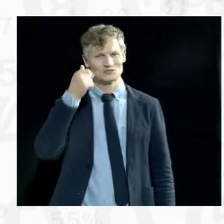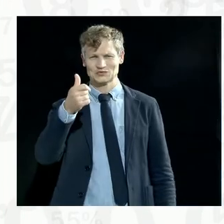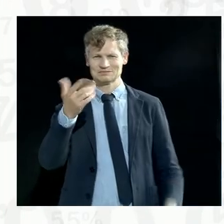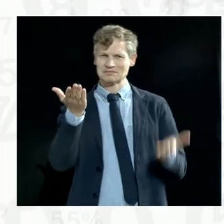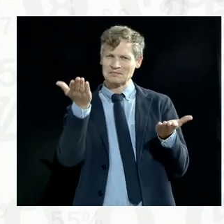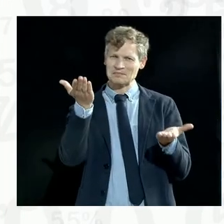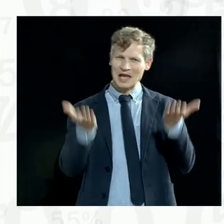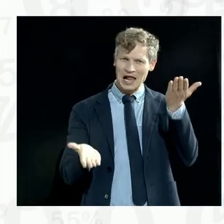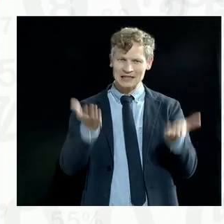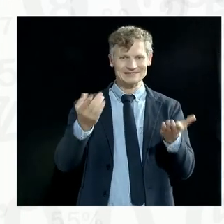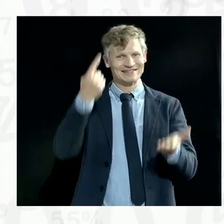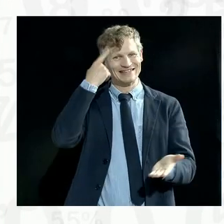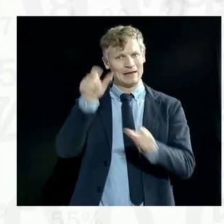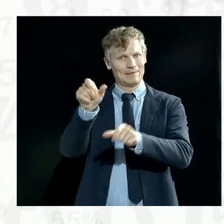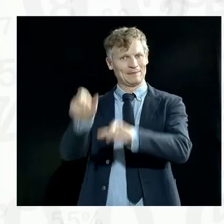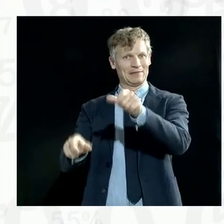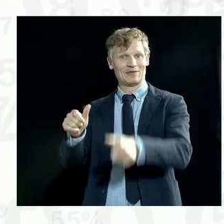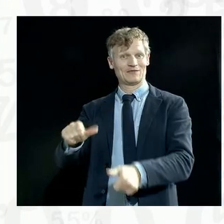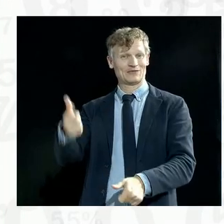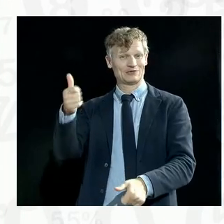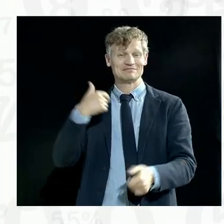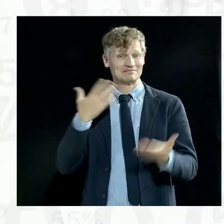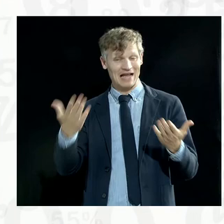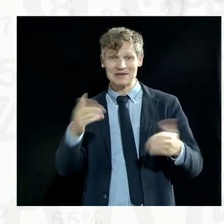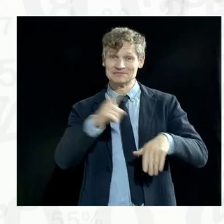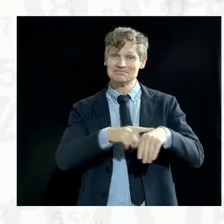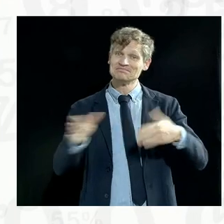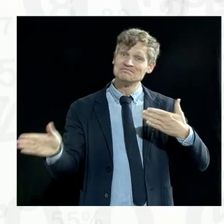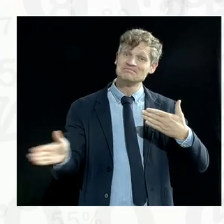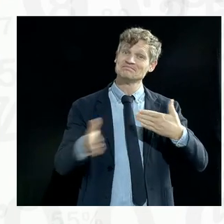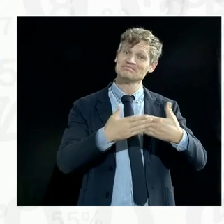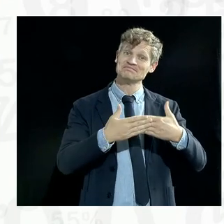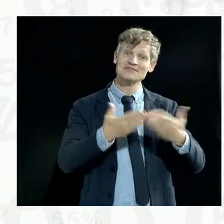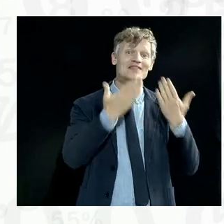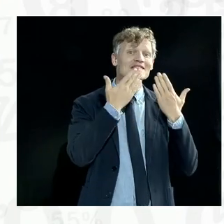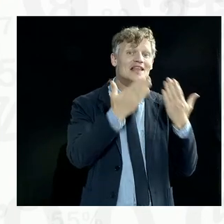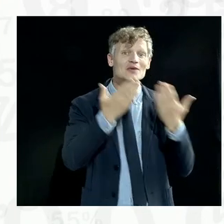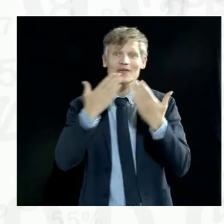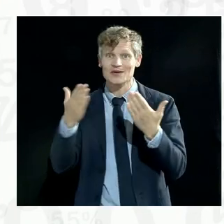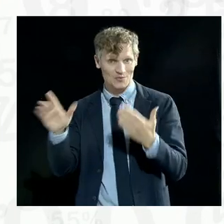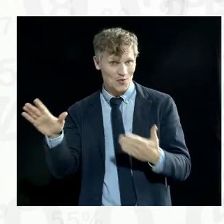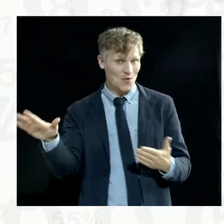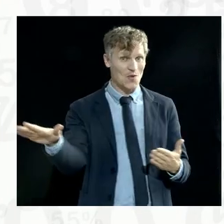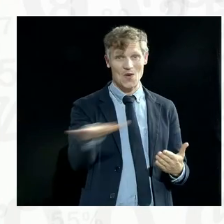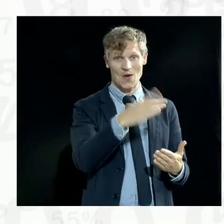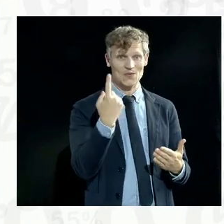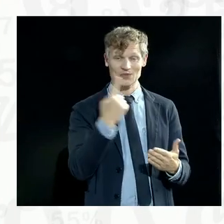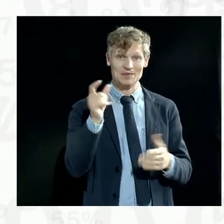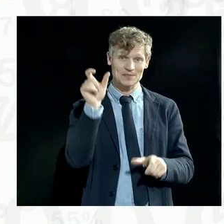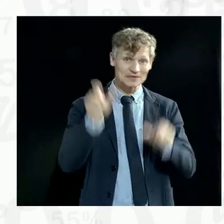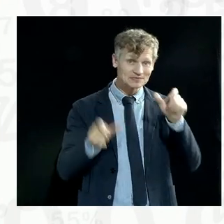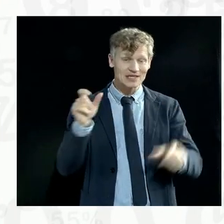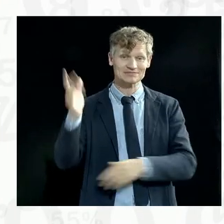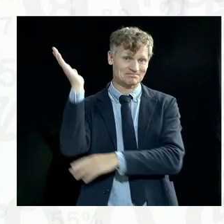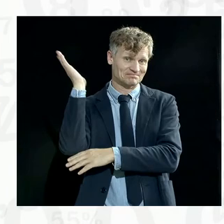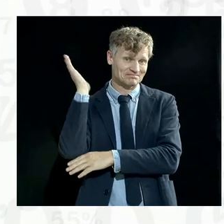and thank you for everyone who has participated in this discussion, virtually, or here in Bern. Thank you. I'd especially